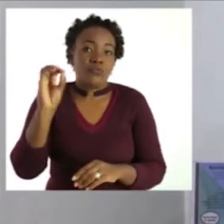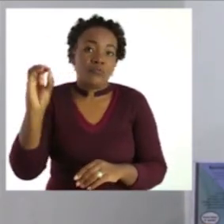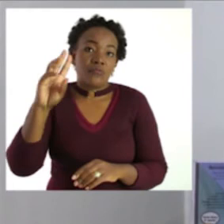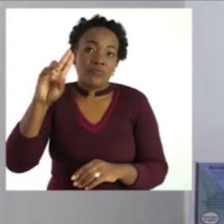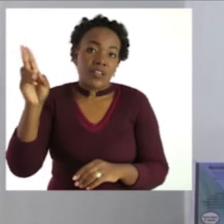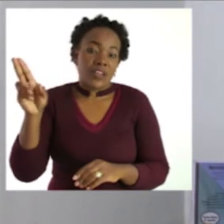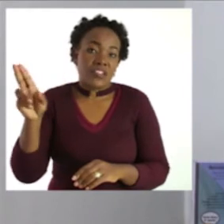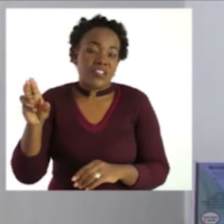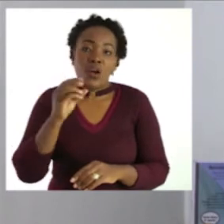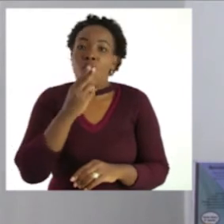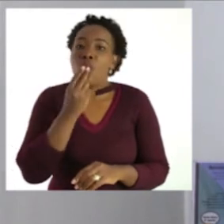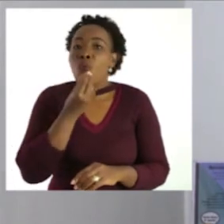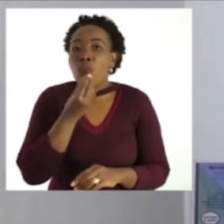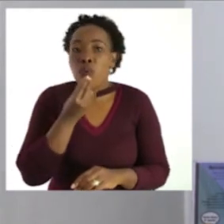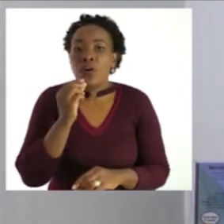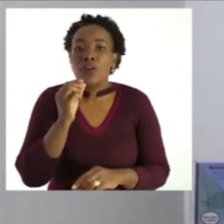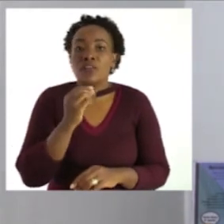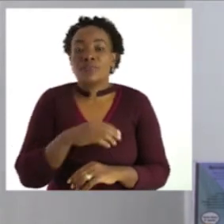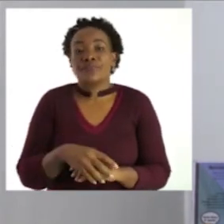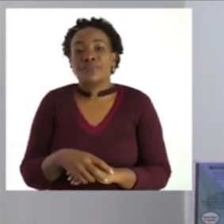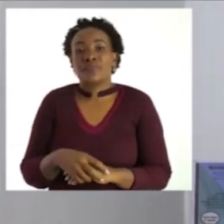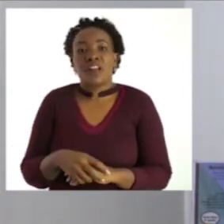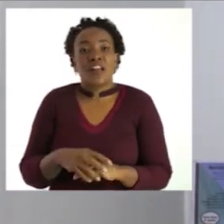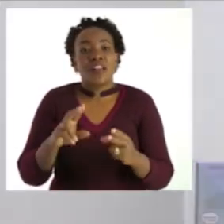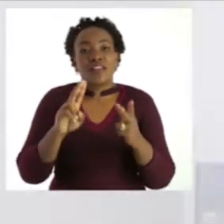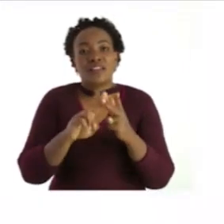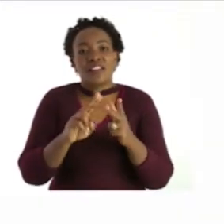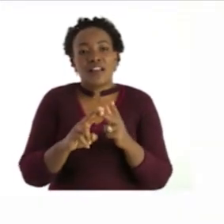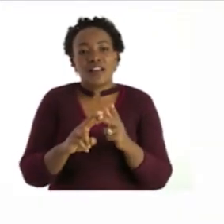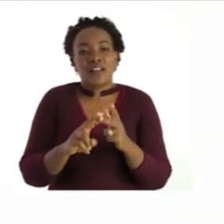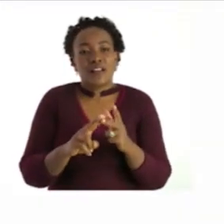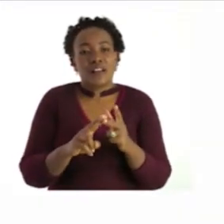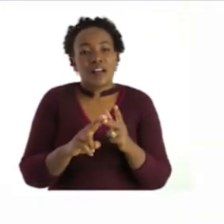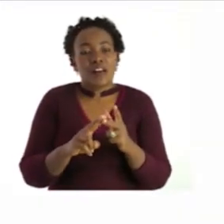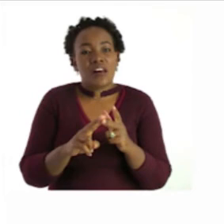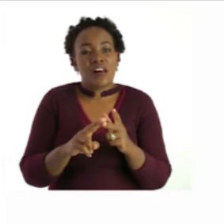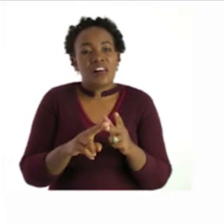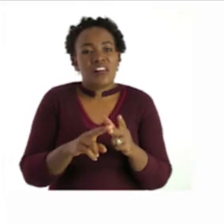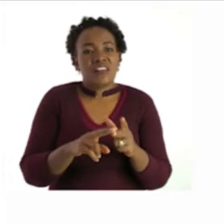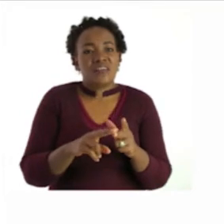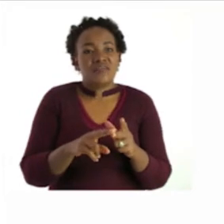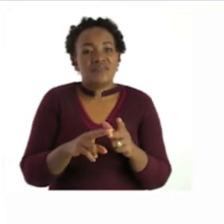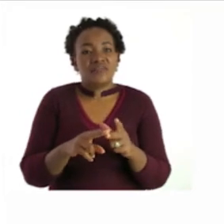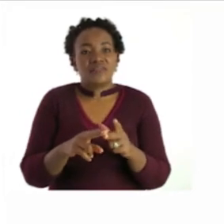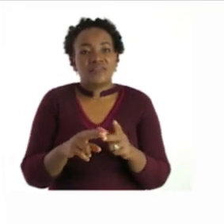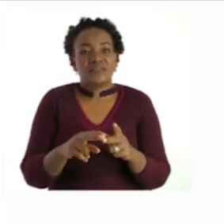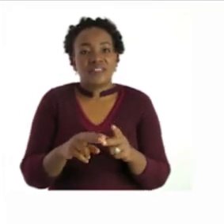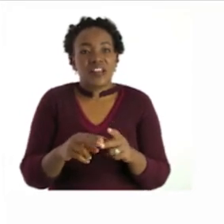okay the circus stopped at the small dash